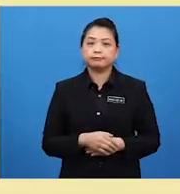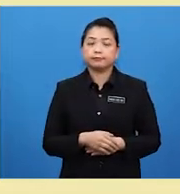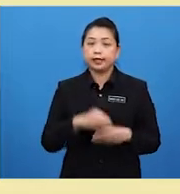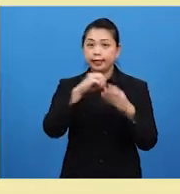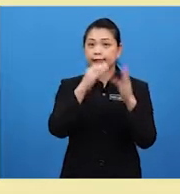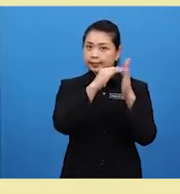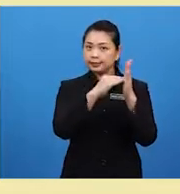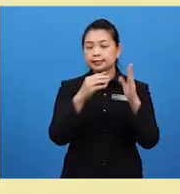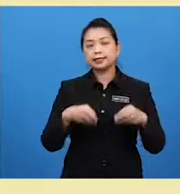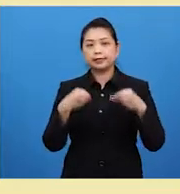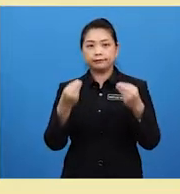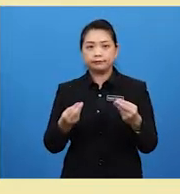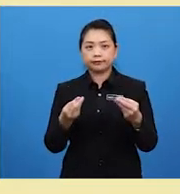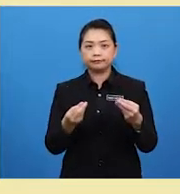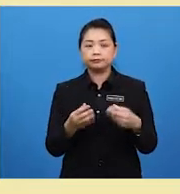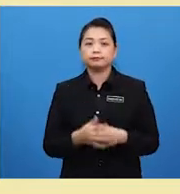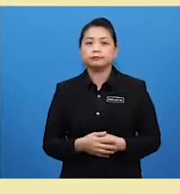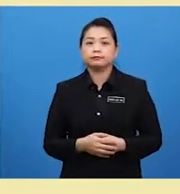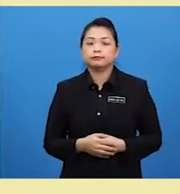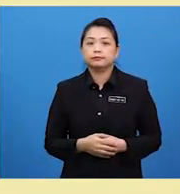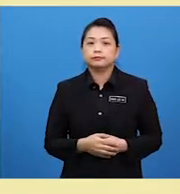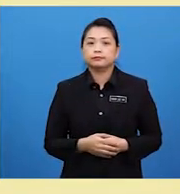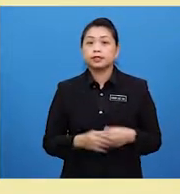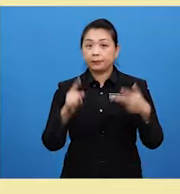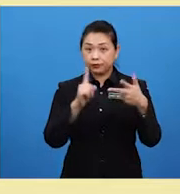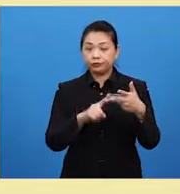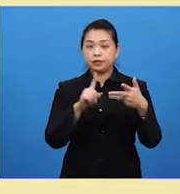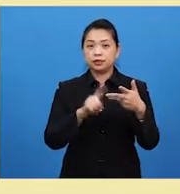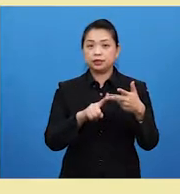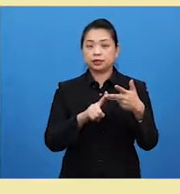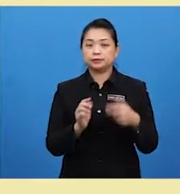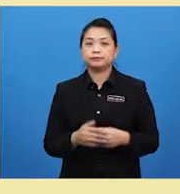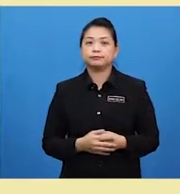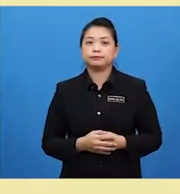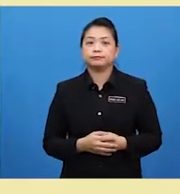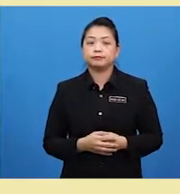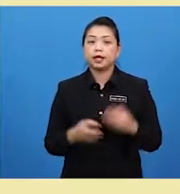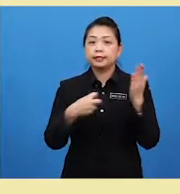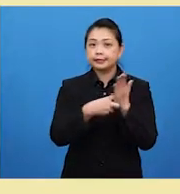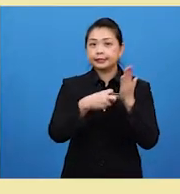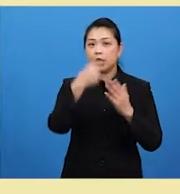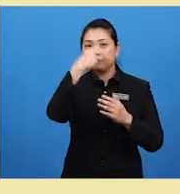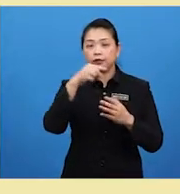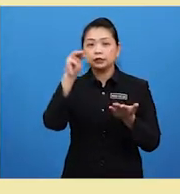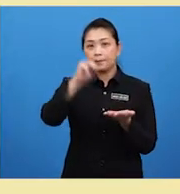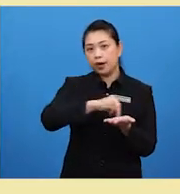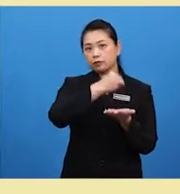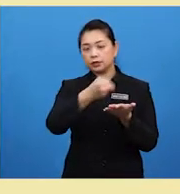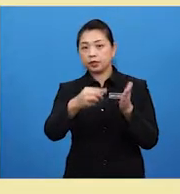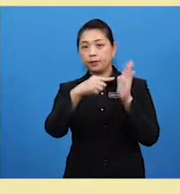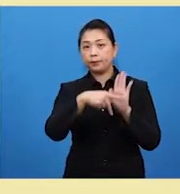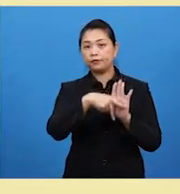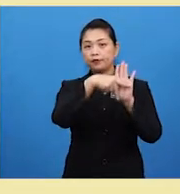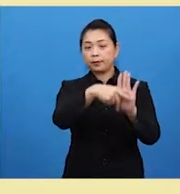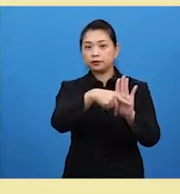Next, number three. Tickets for the musical performance